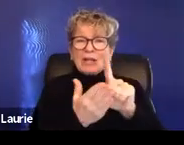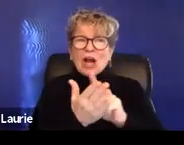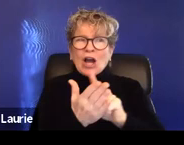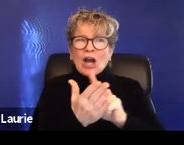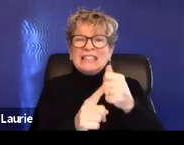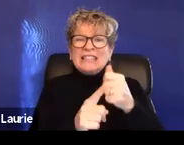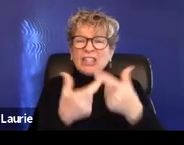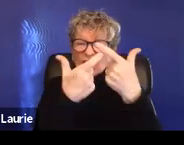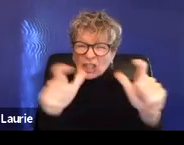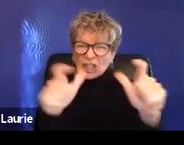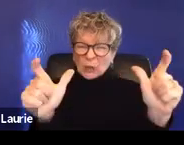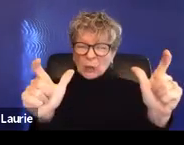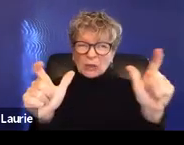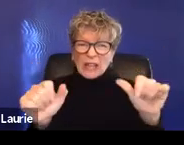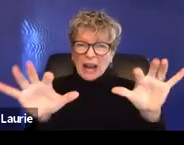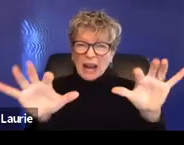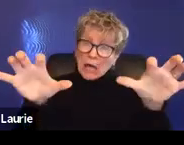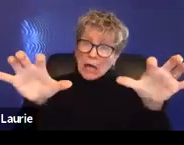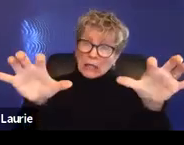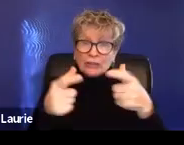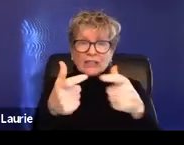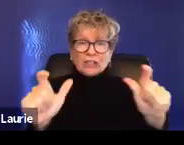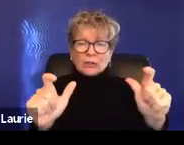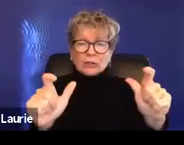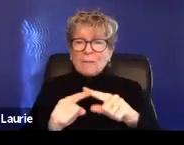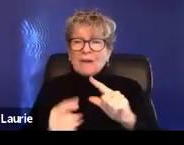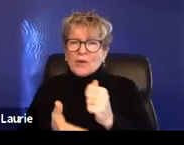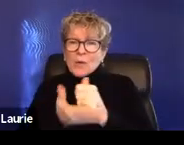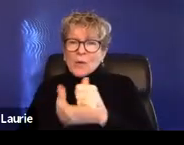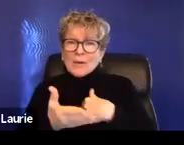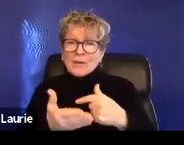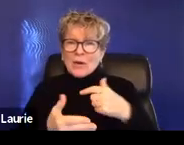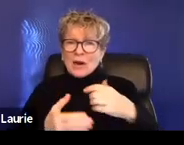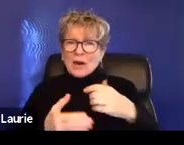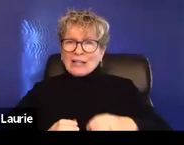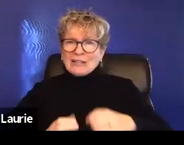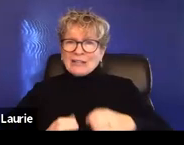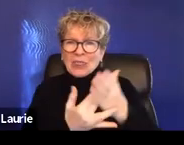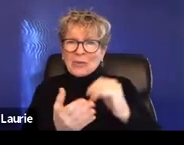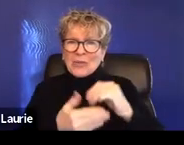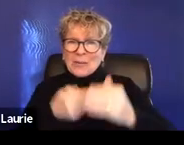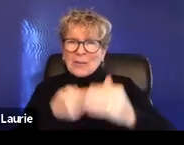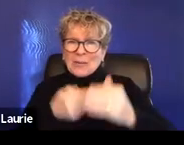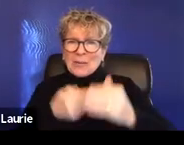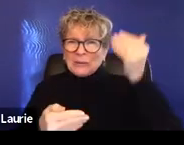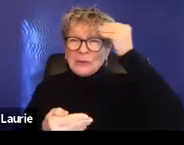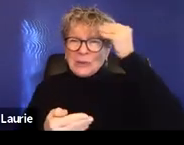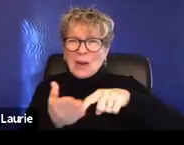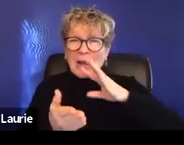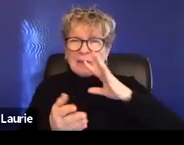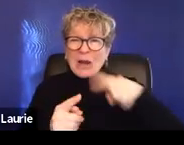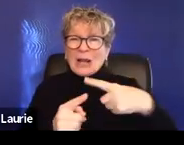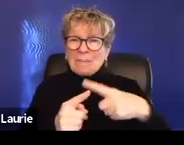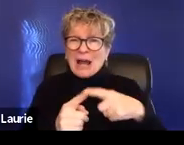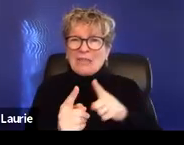there working with your clients through that process, seeing them go through that process, you know what I'm talking about. So, um, I'm happy